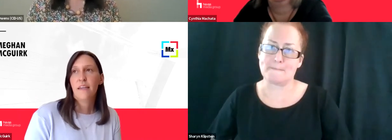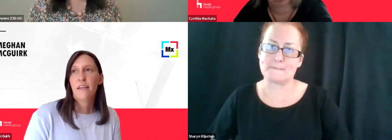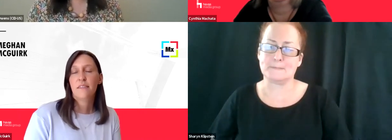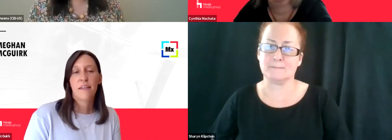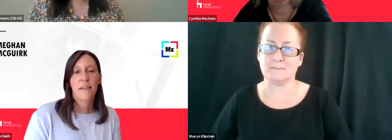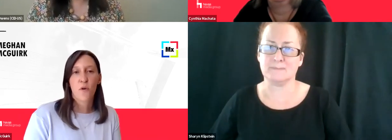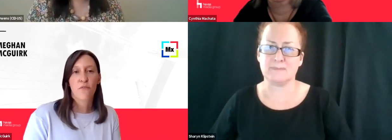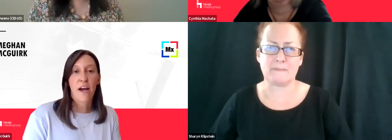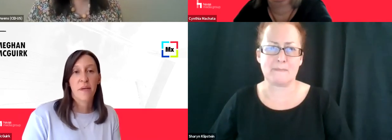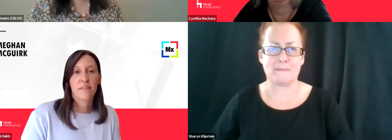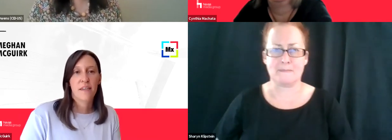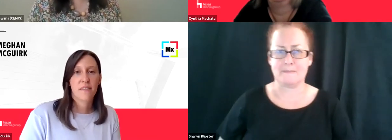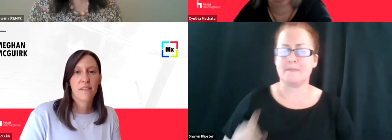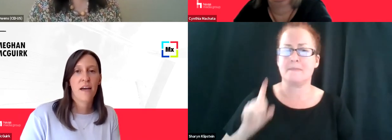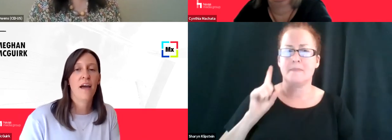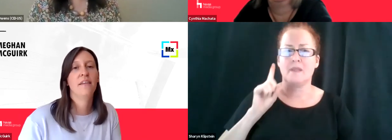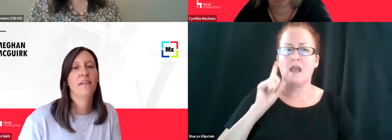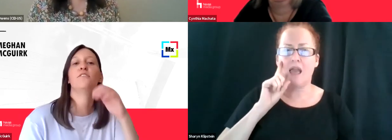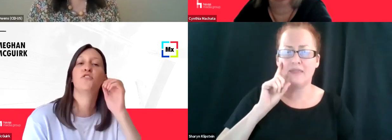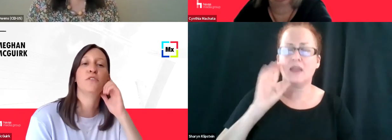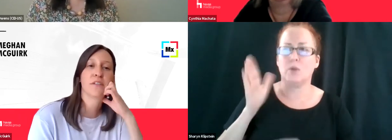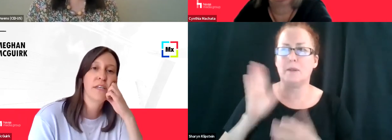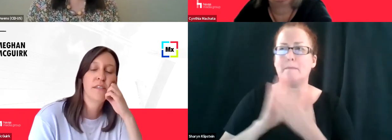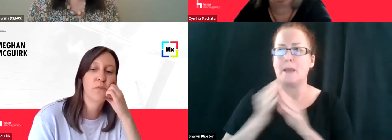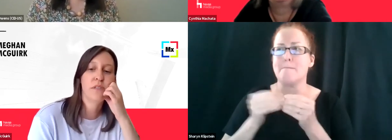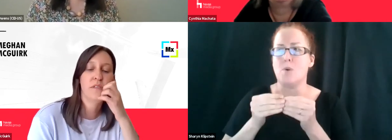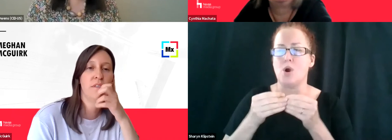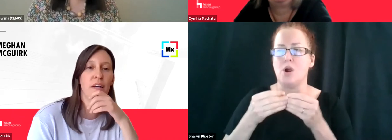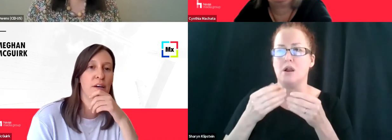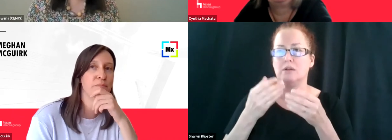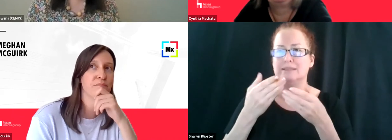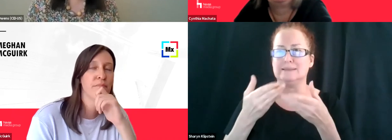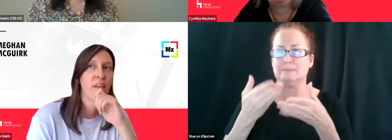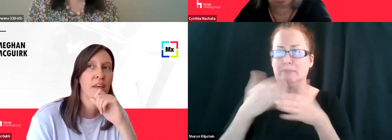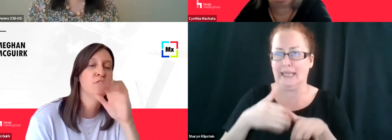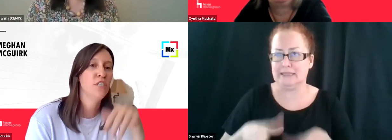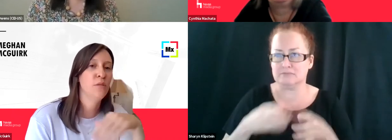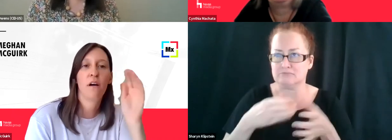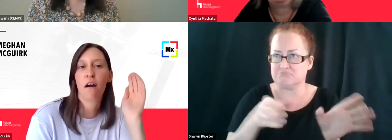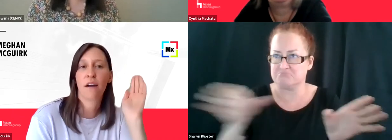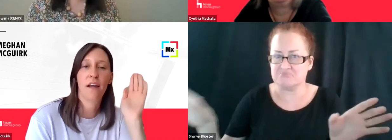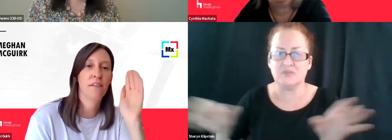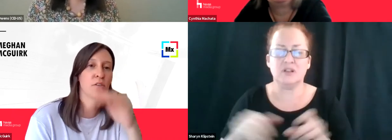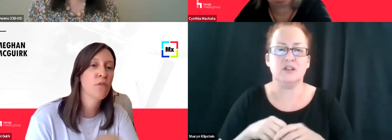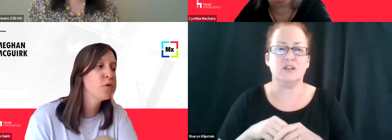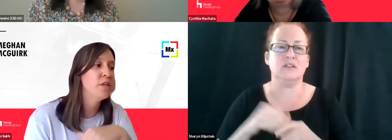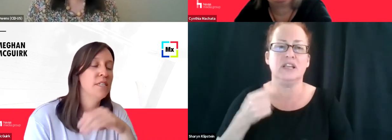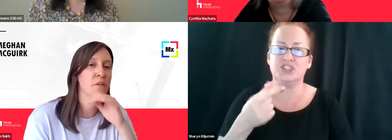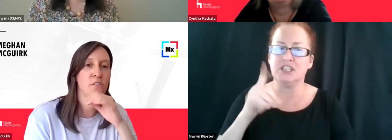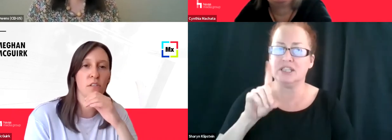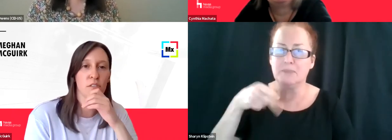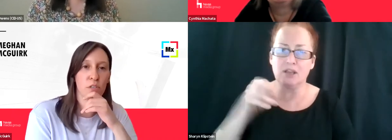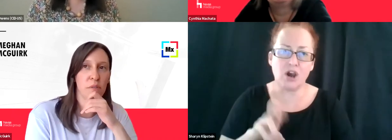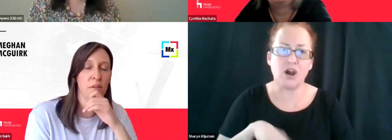I think it is going to get more fragmented. I think in two years, like this, this, um, like GDPR and the cookie